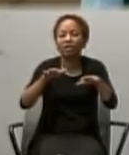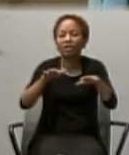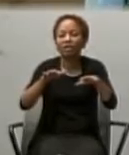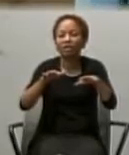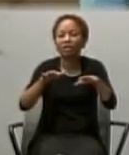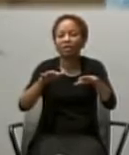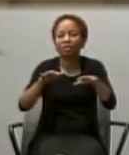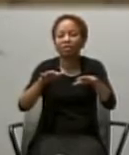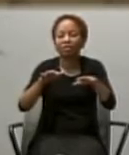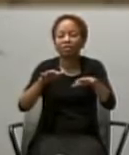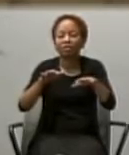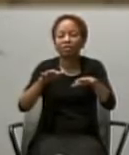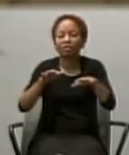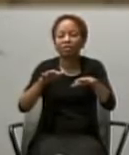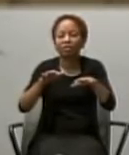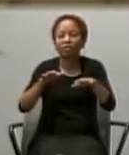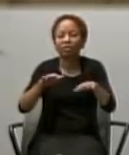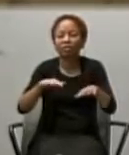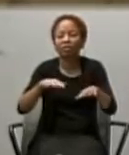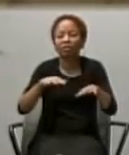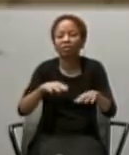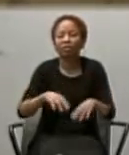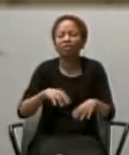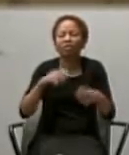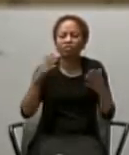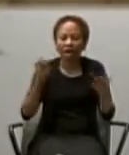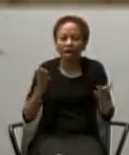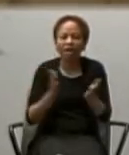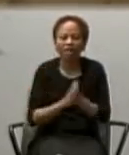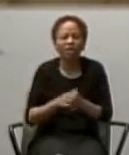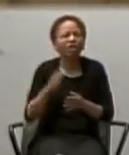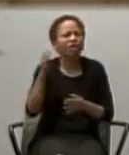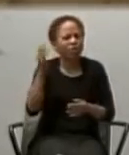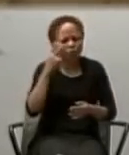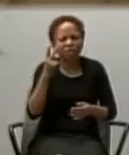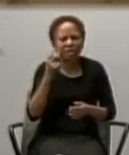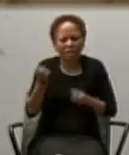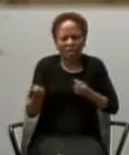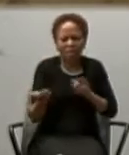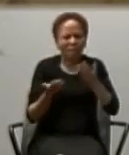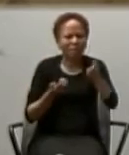Isn't that for those people, going out on the streets, ringing bells, like the Baptists and them, you know.